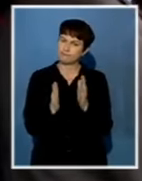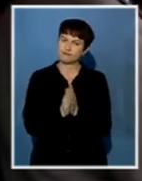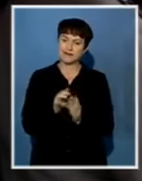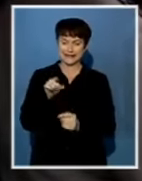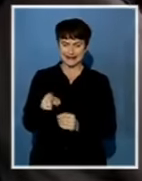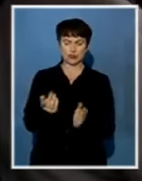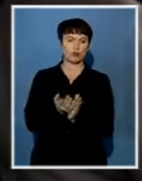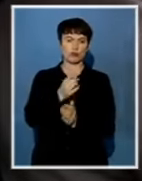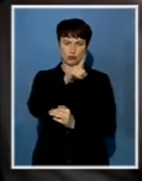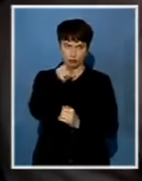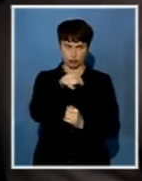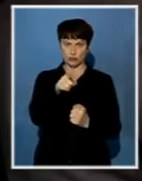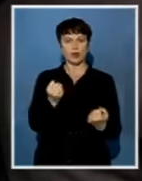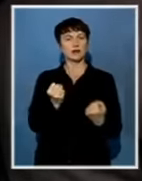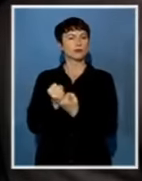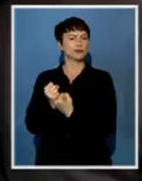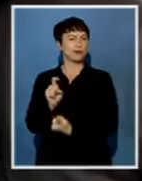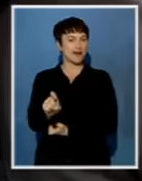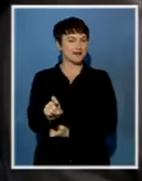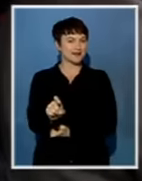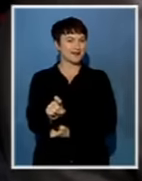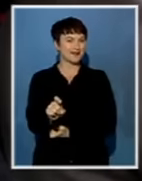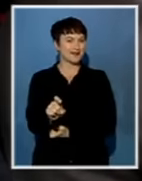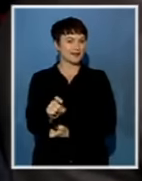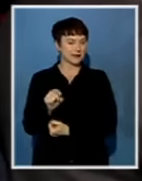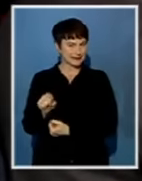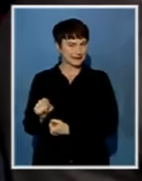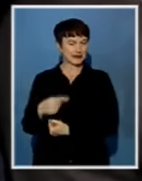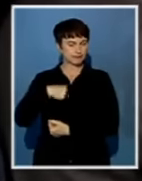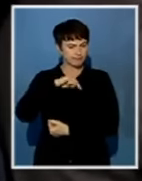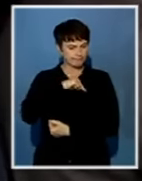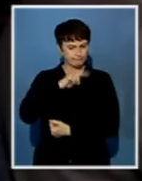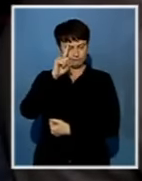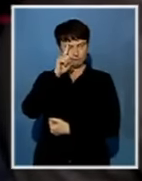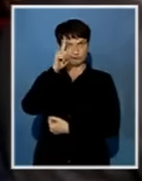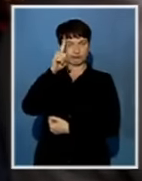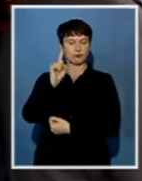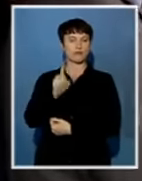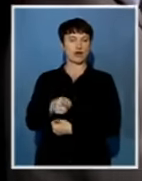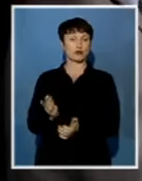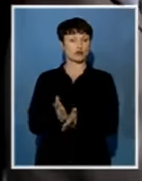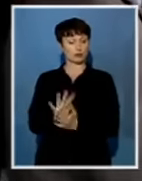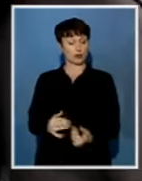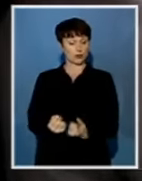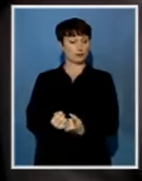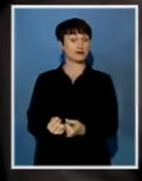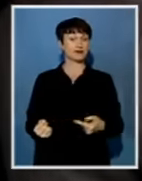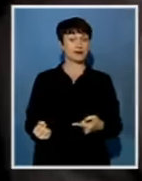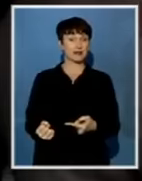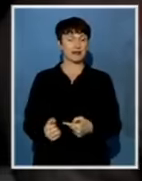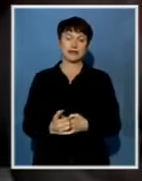school, but that's our deal, is to support the school, but